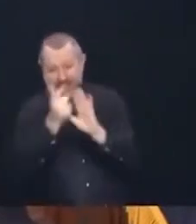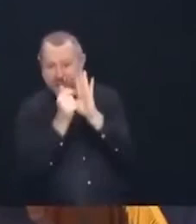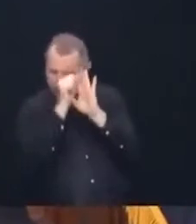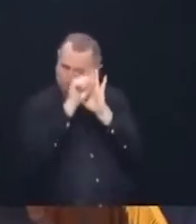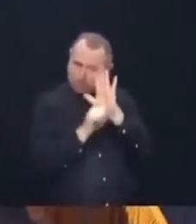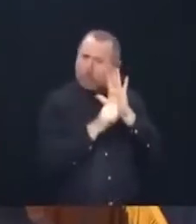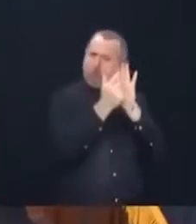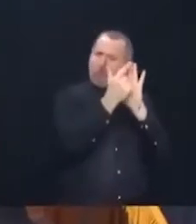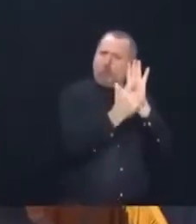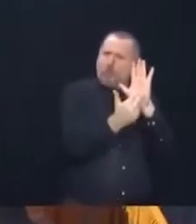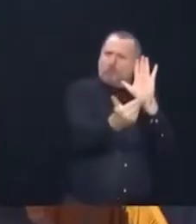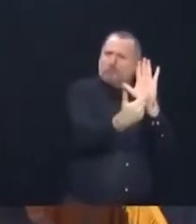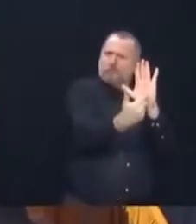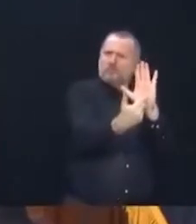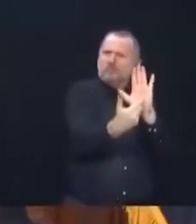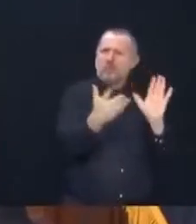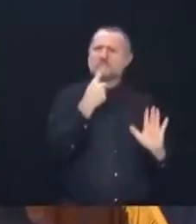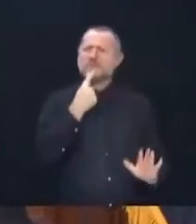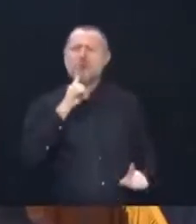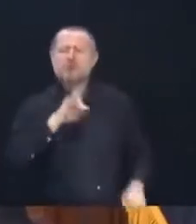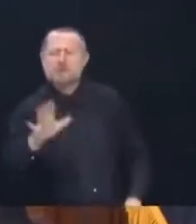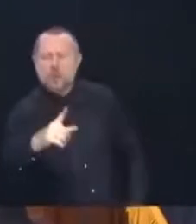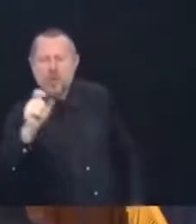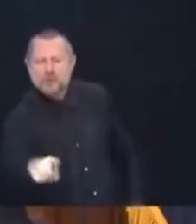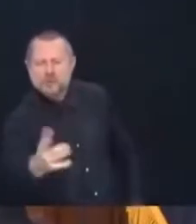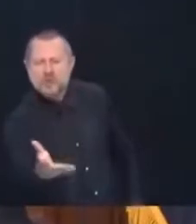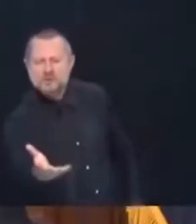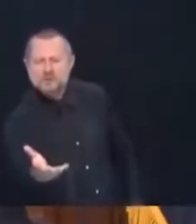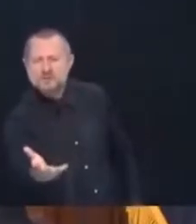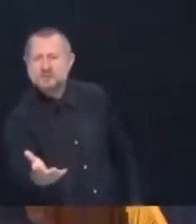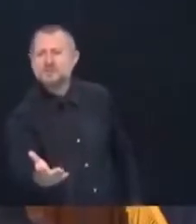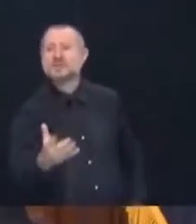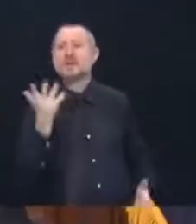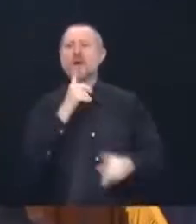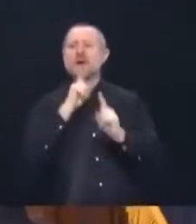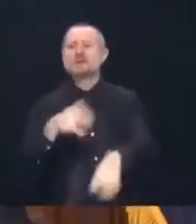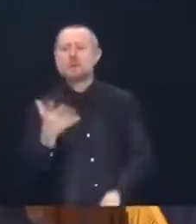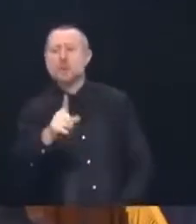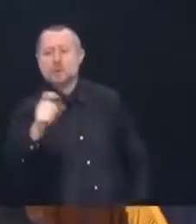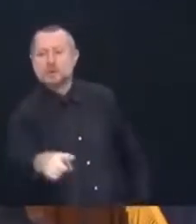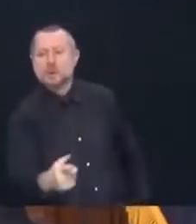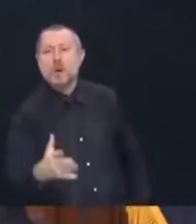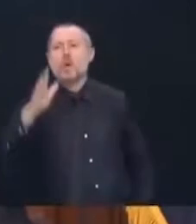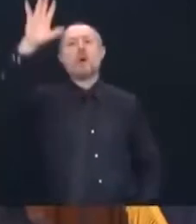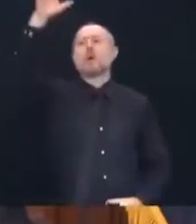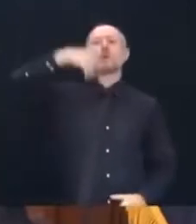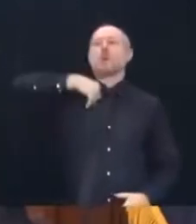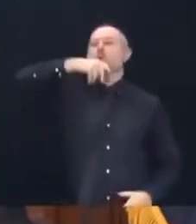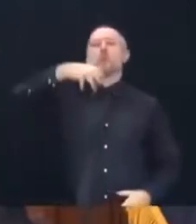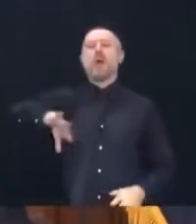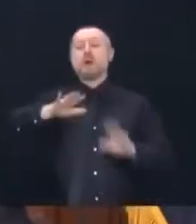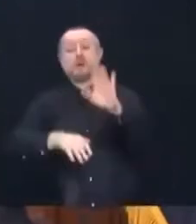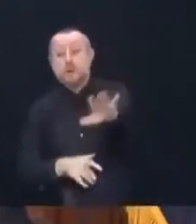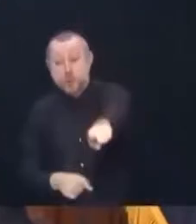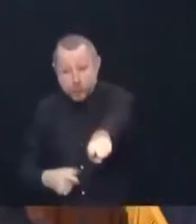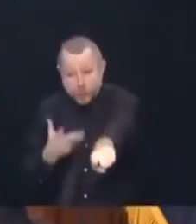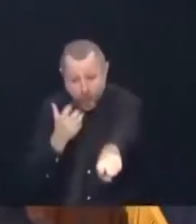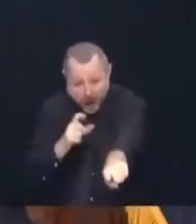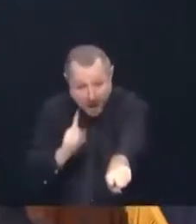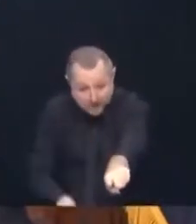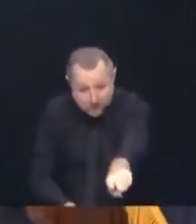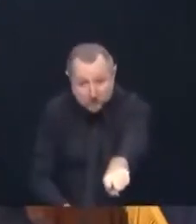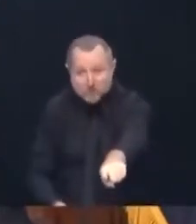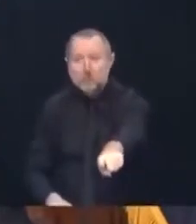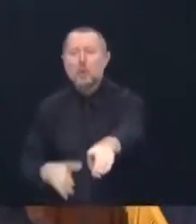well, what is the answer to your question? What is the answer to your question? I don't know what the answer is. Yes, you do. When does the